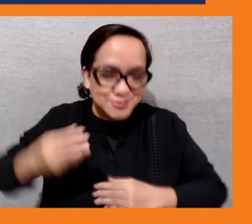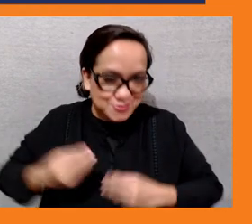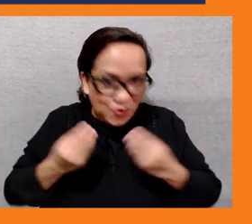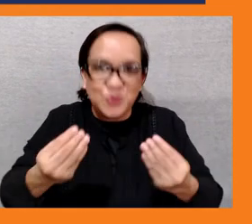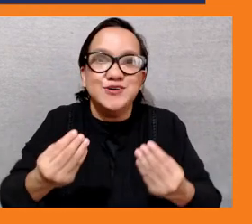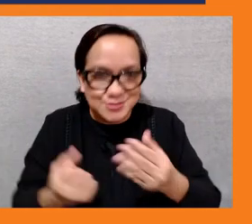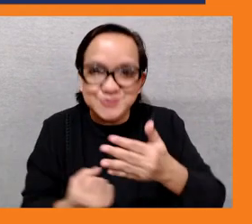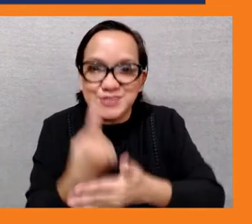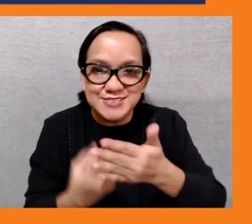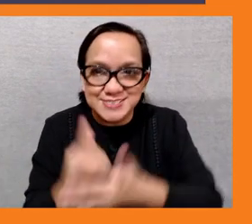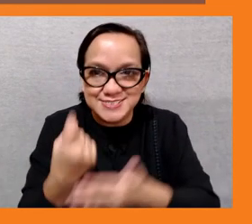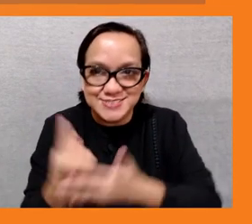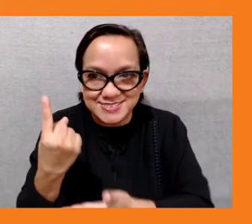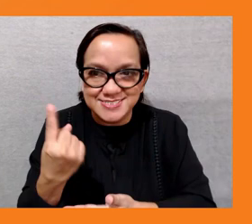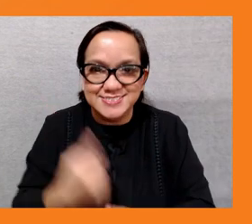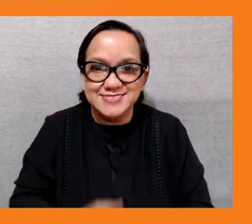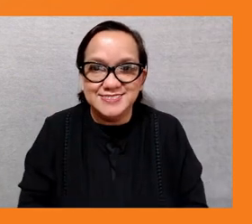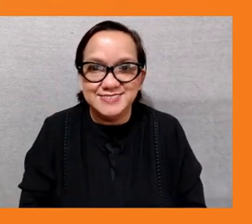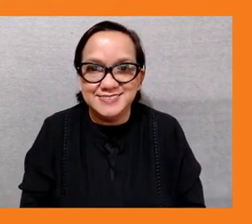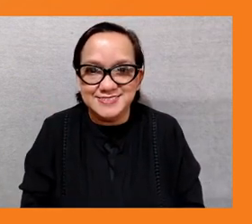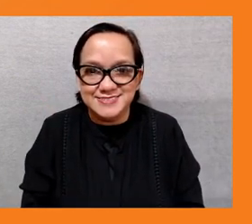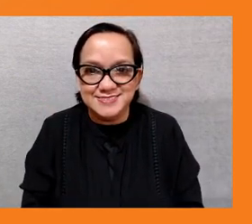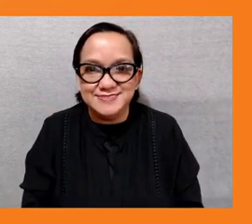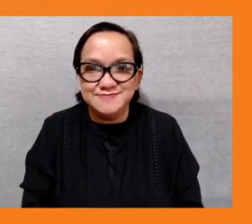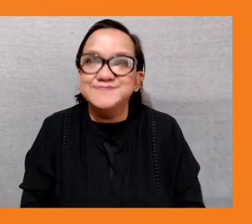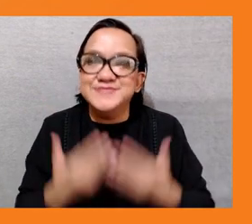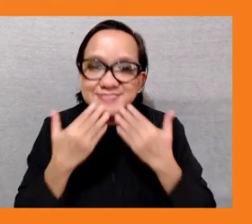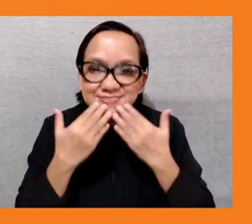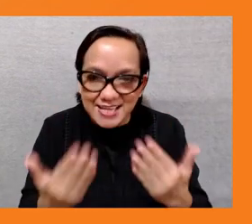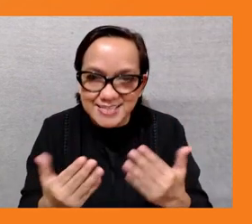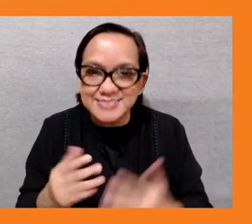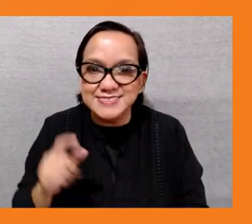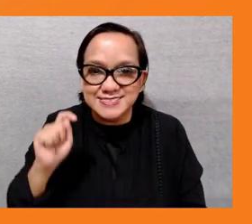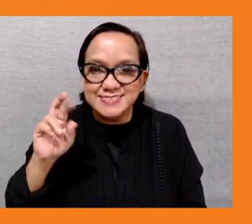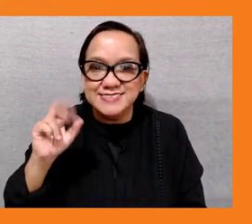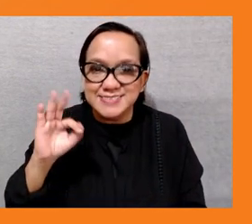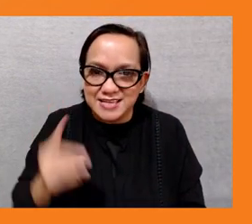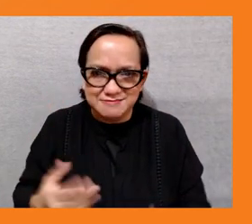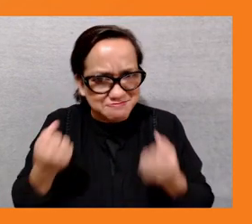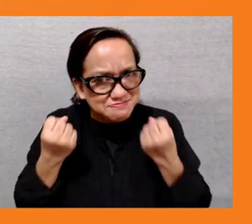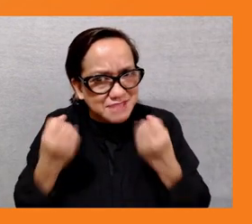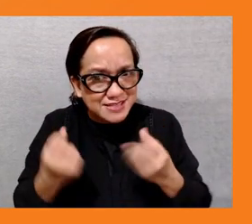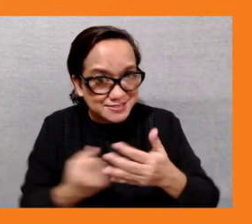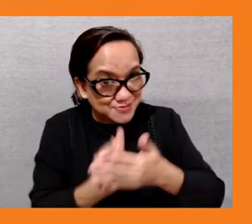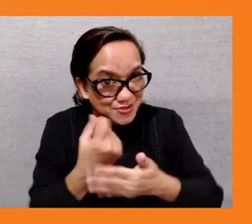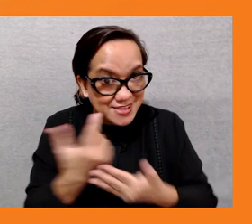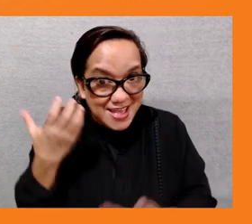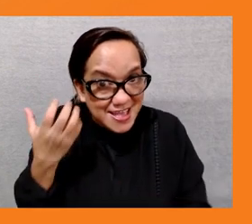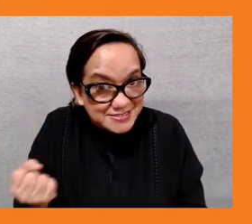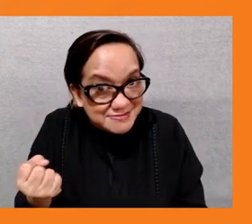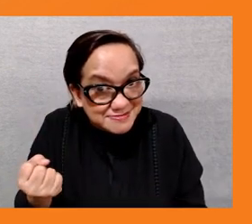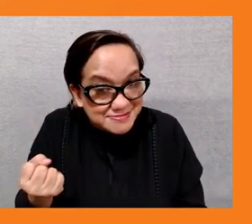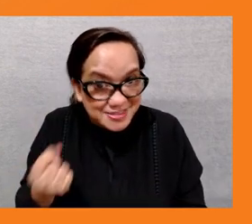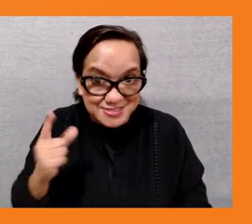thank you so much rafid and i know that there's a lot of opportunities now and hopefully young people are able to tap into that